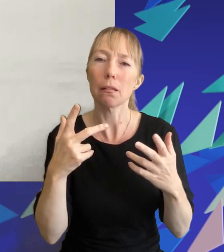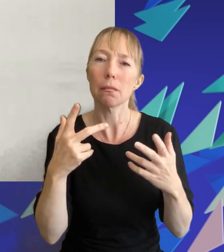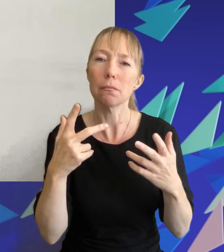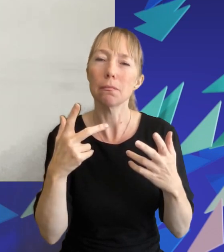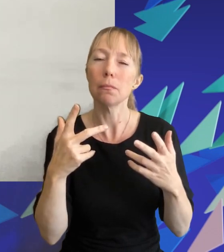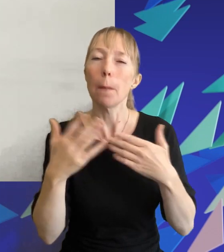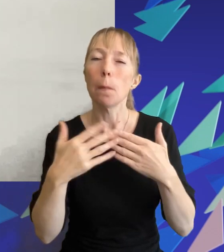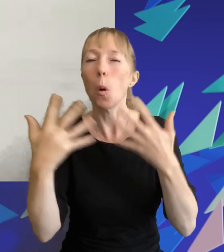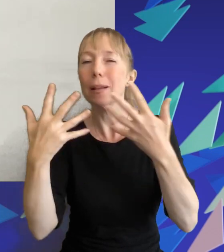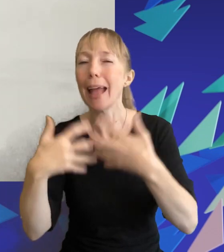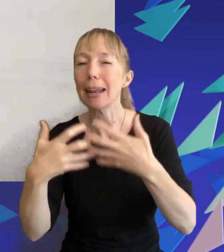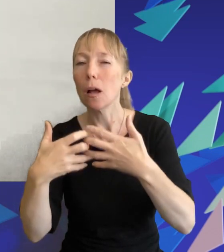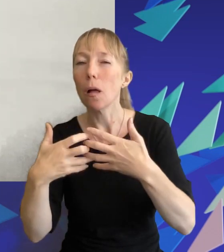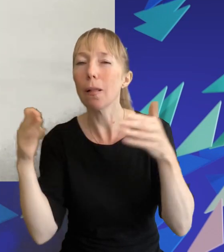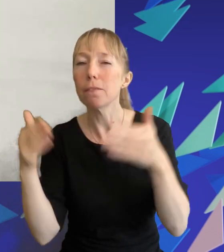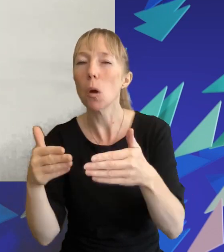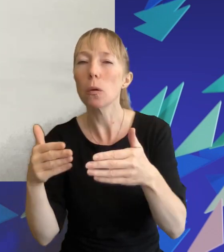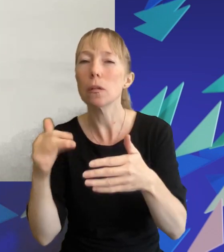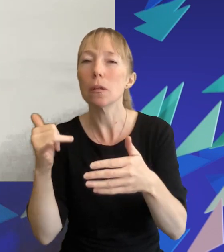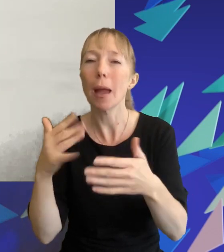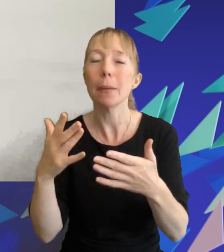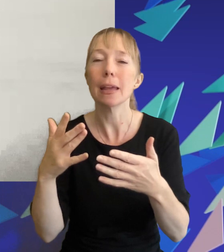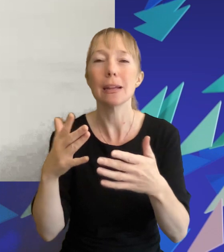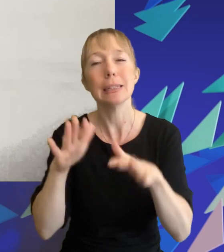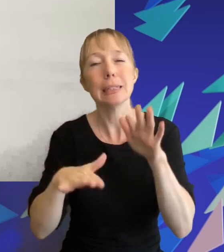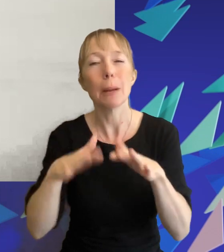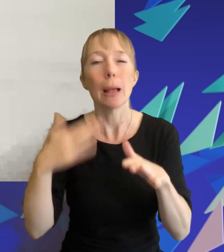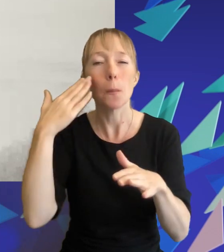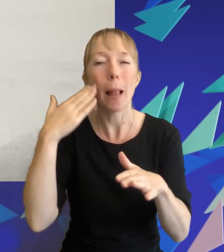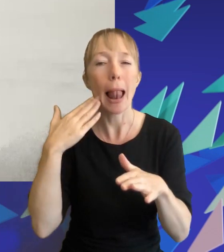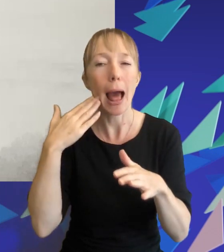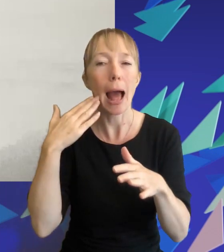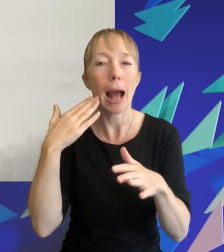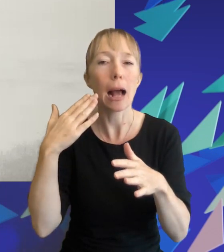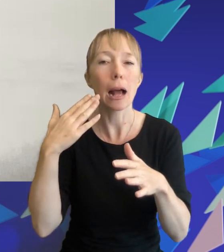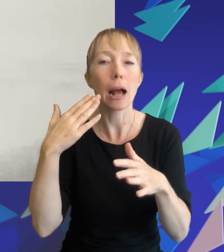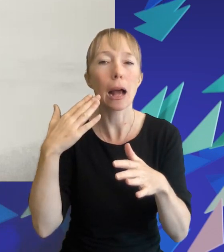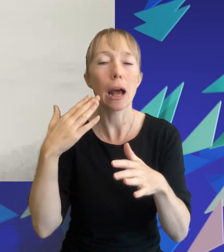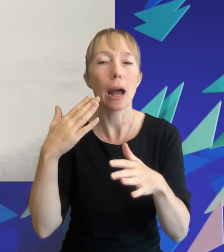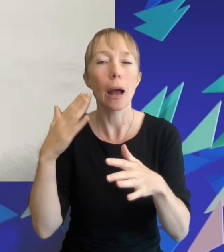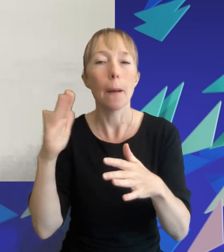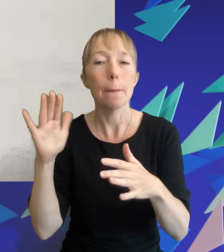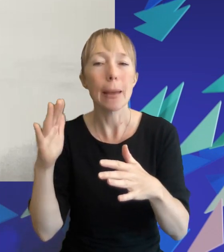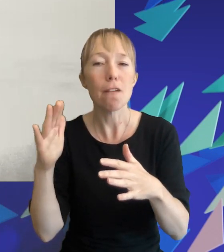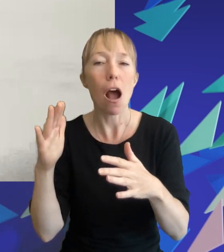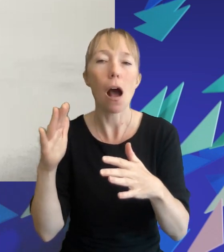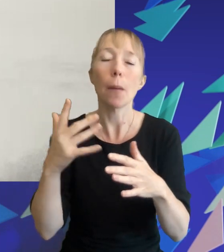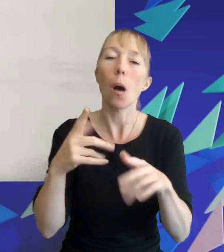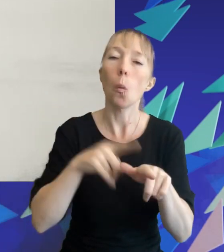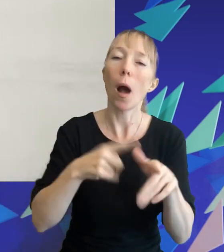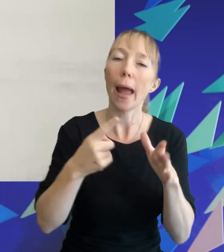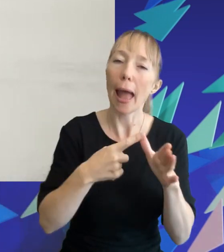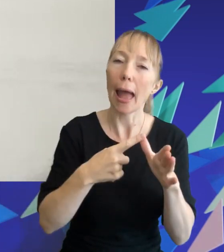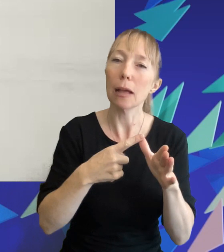focus so something like maybe black mirror but ya i think it's going to go in that direction because we were so focused